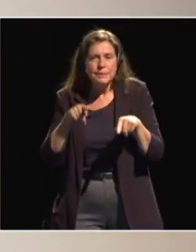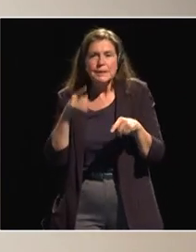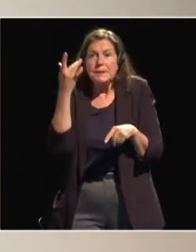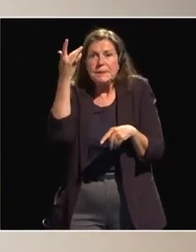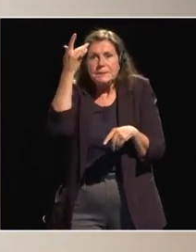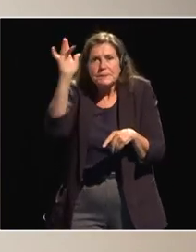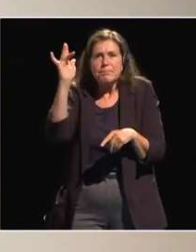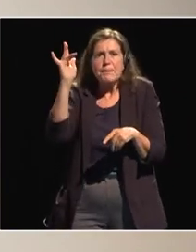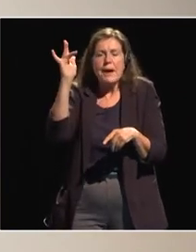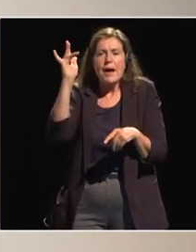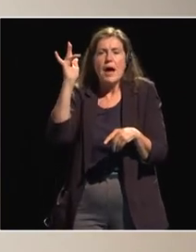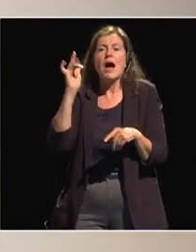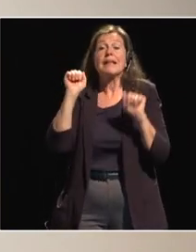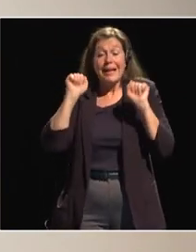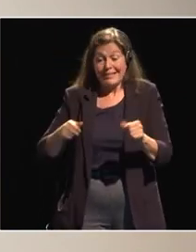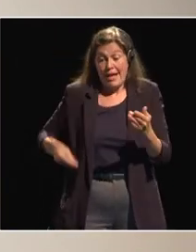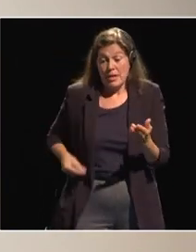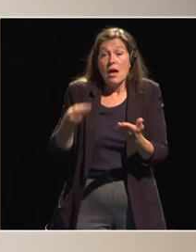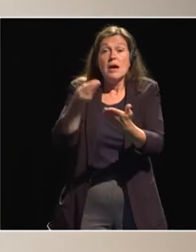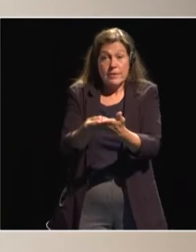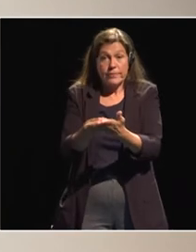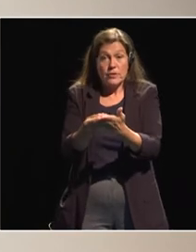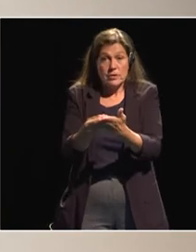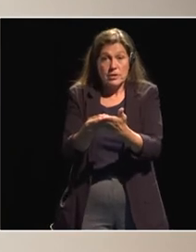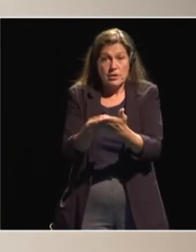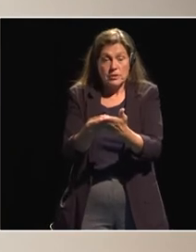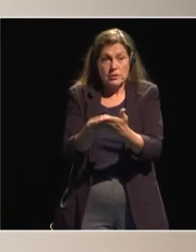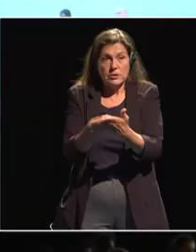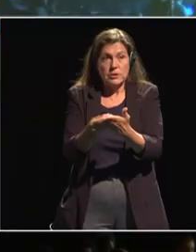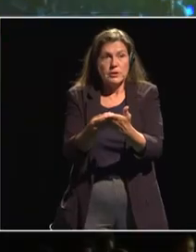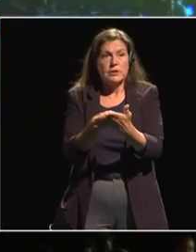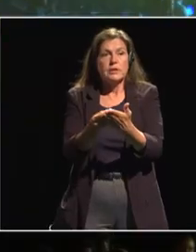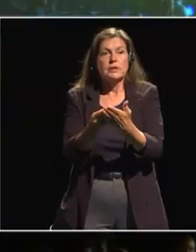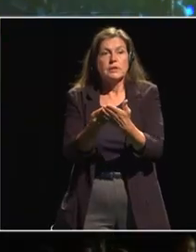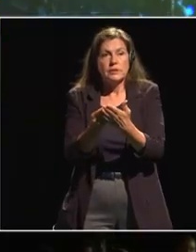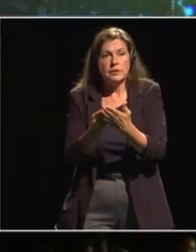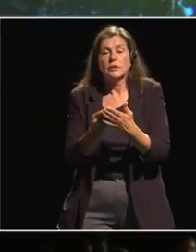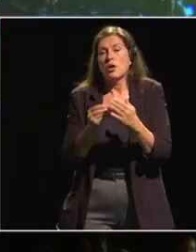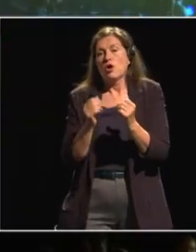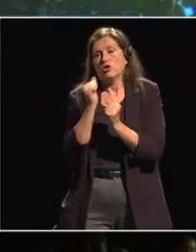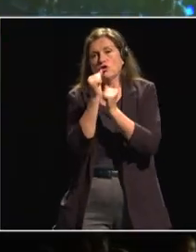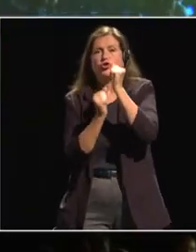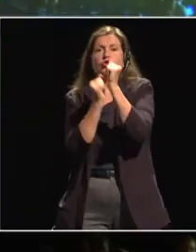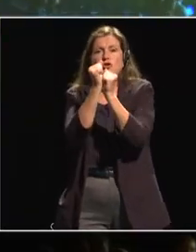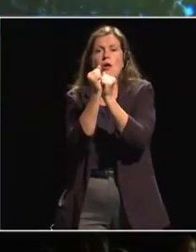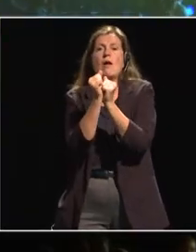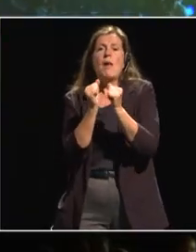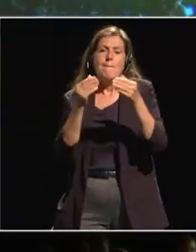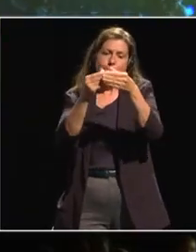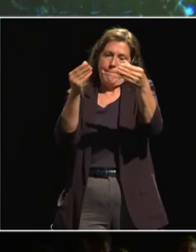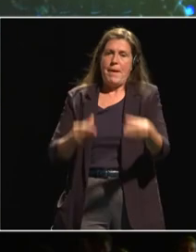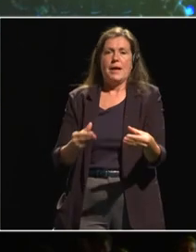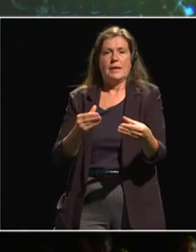industrial park smart affordable industrial parks for the entrepreneurs or rural areas meaning